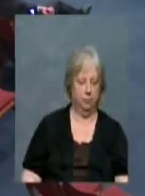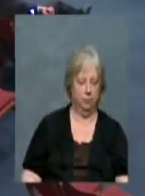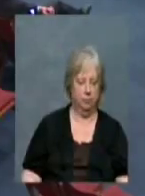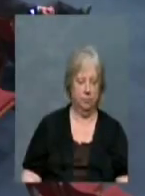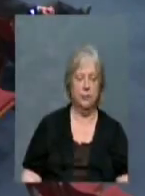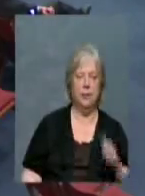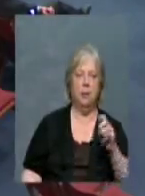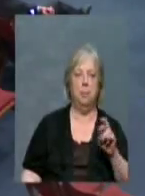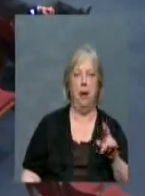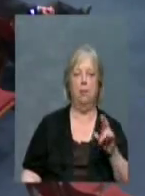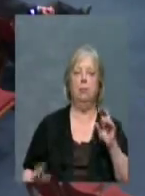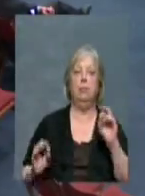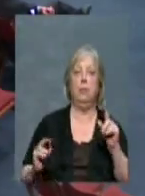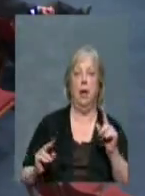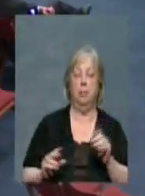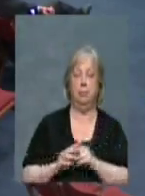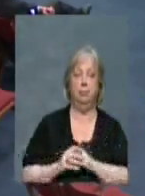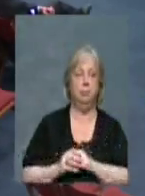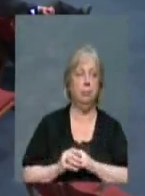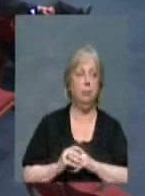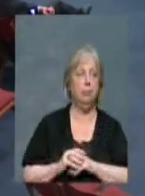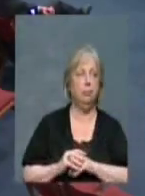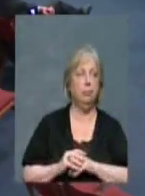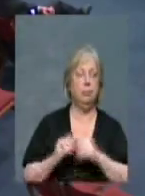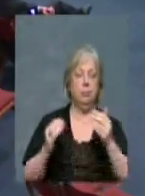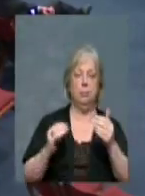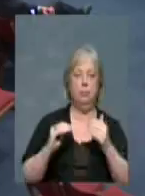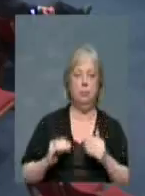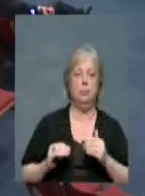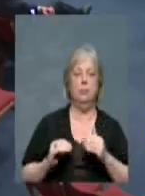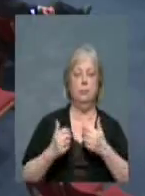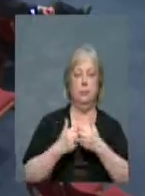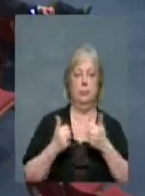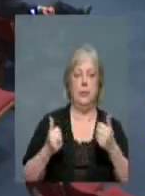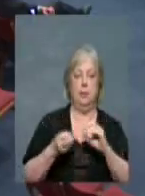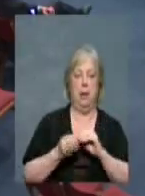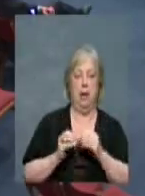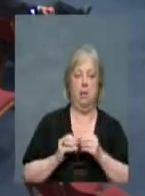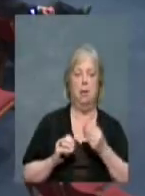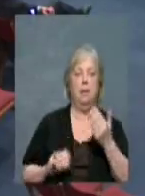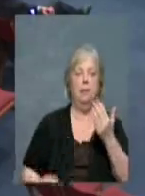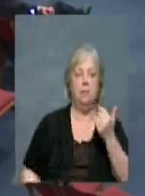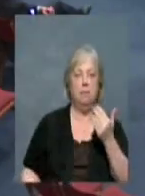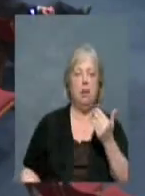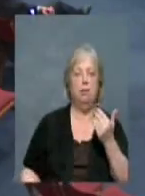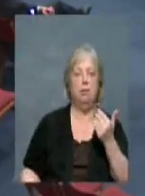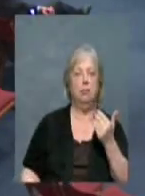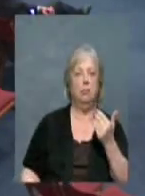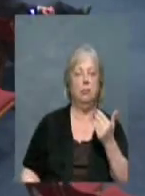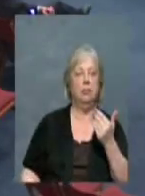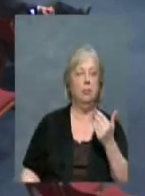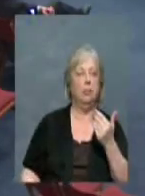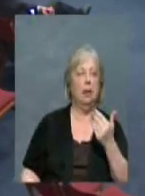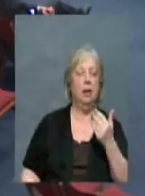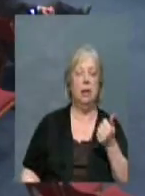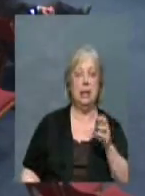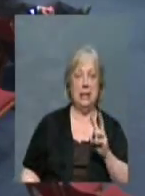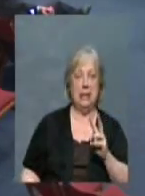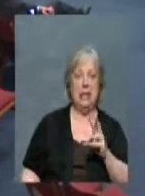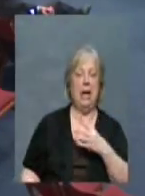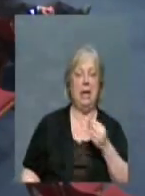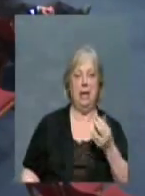All right. We can now move on to our separate items 15 and 16